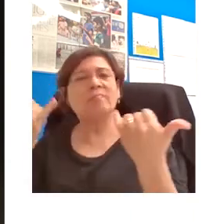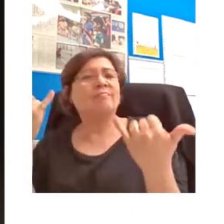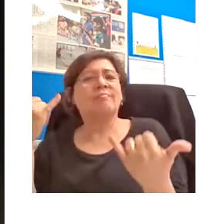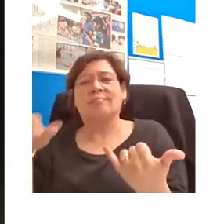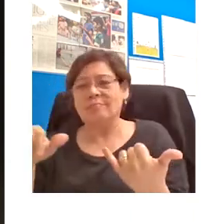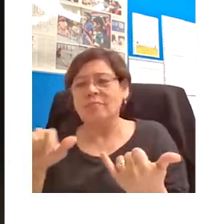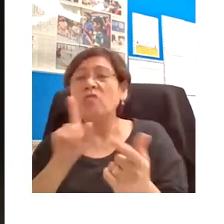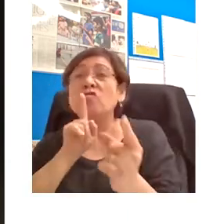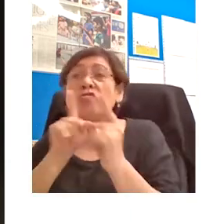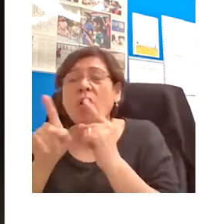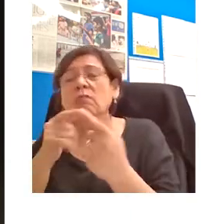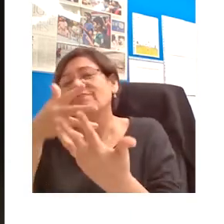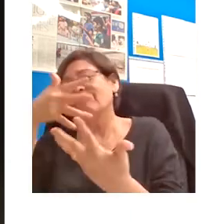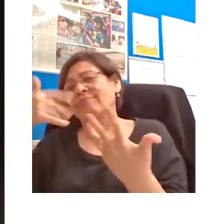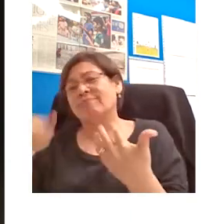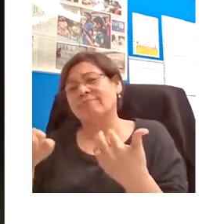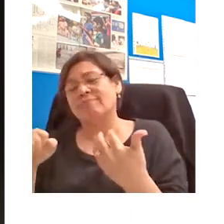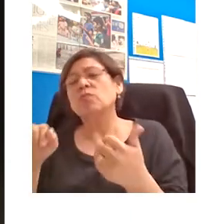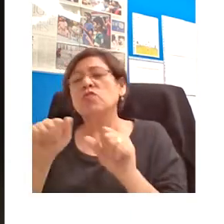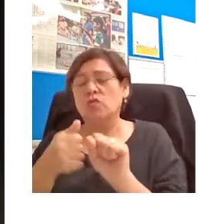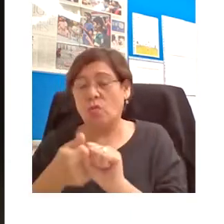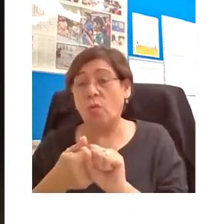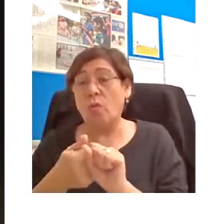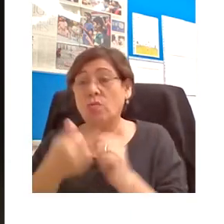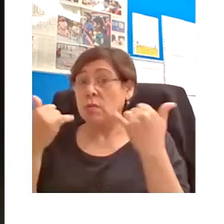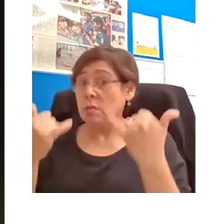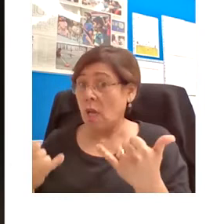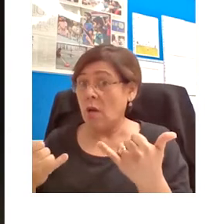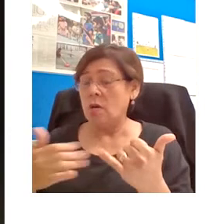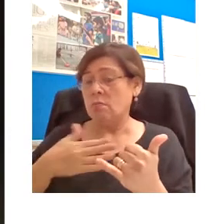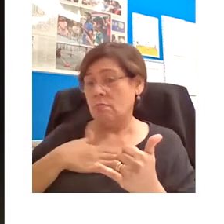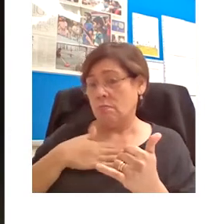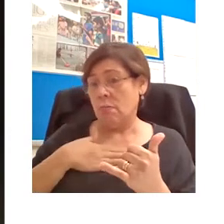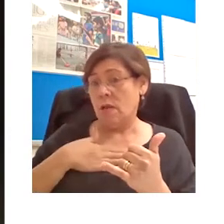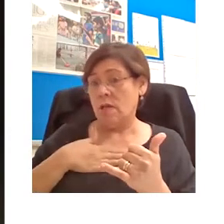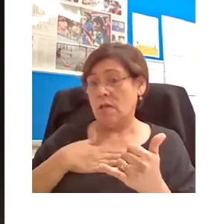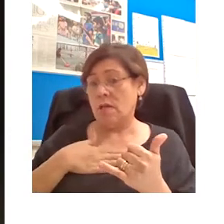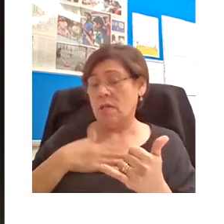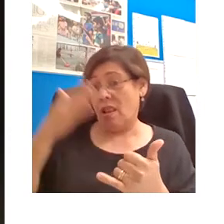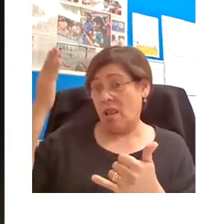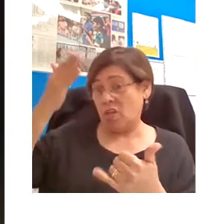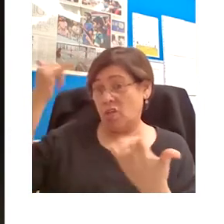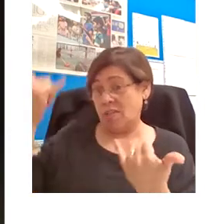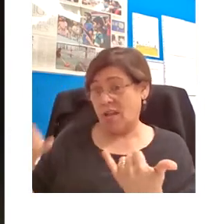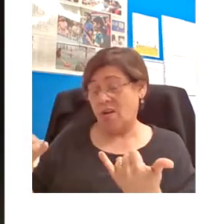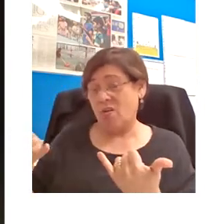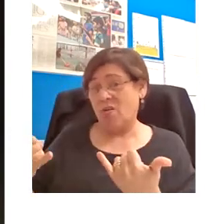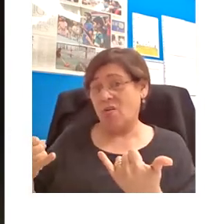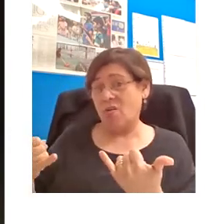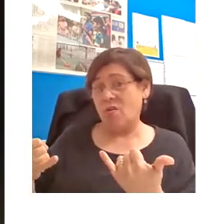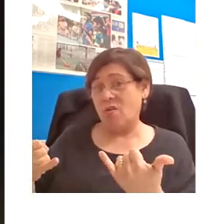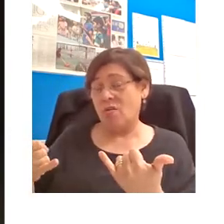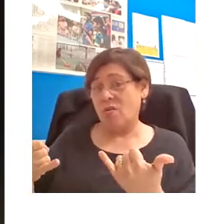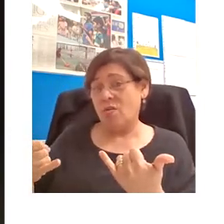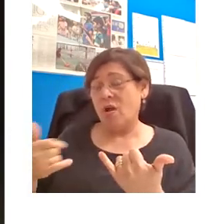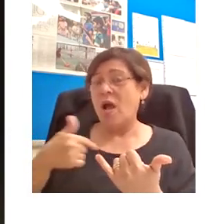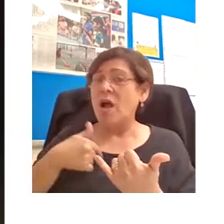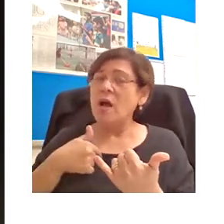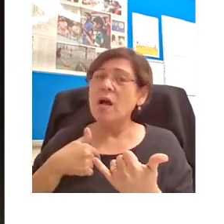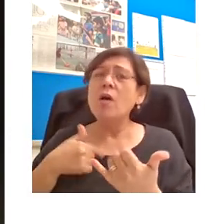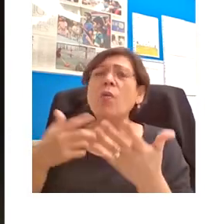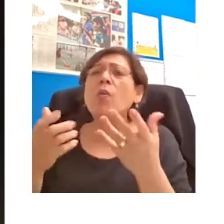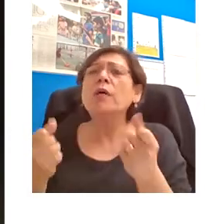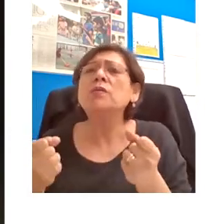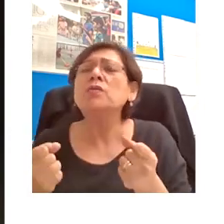Now, the key point for my present purposes is a slightly different one, namely that we